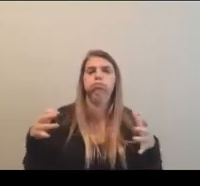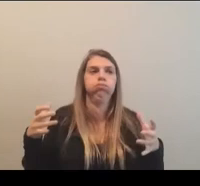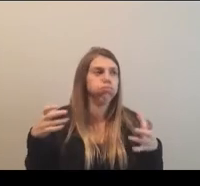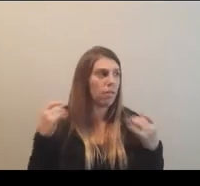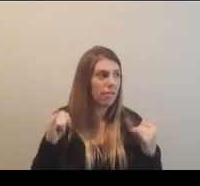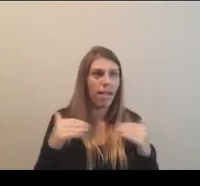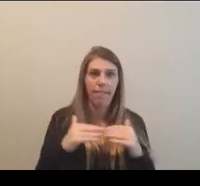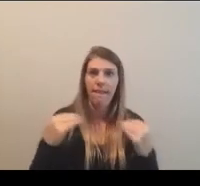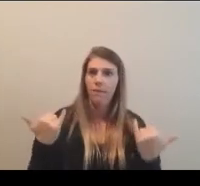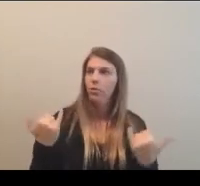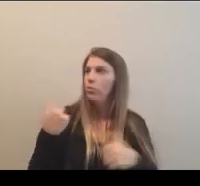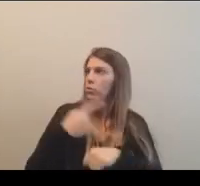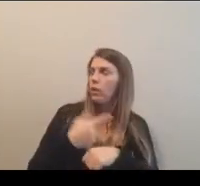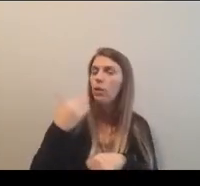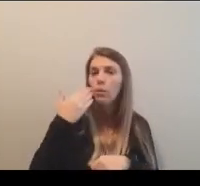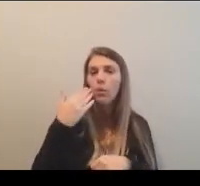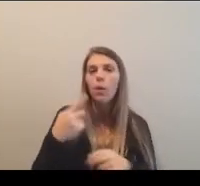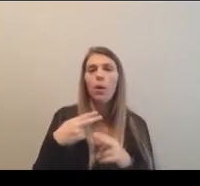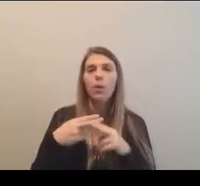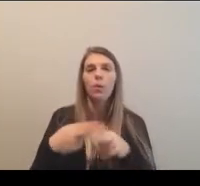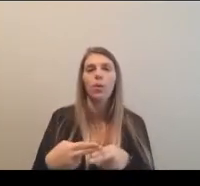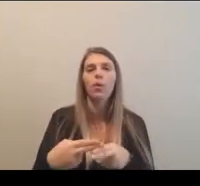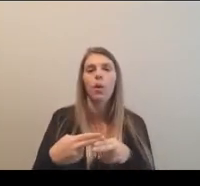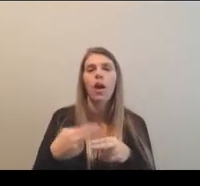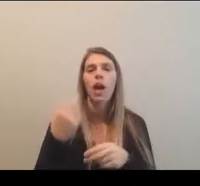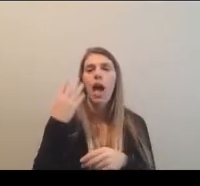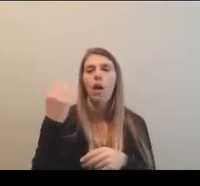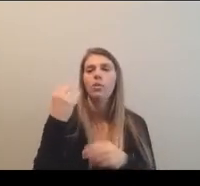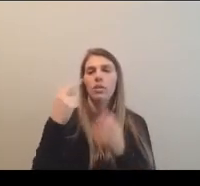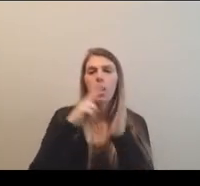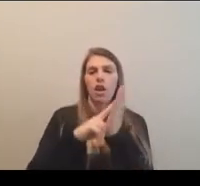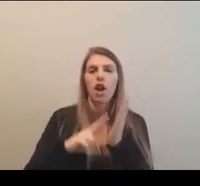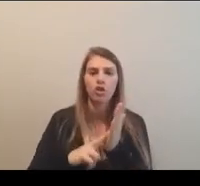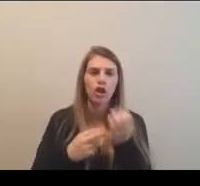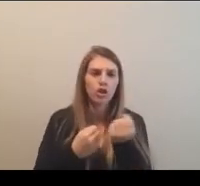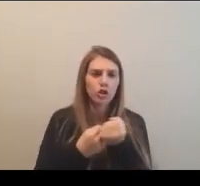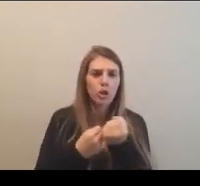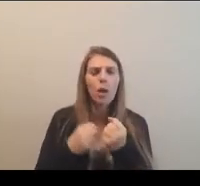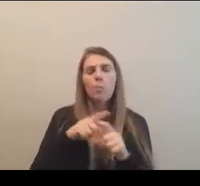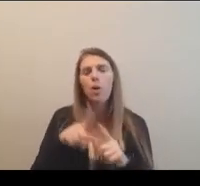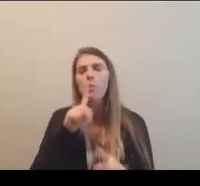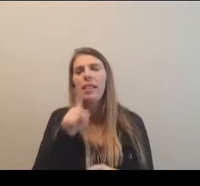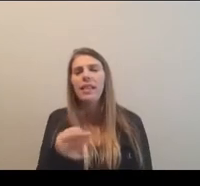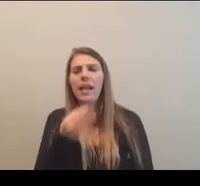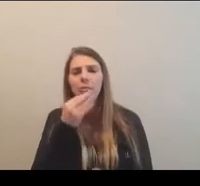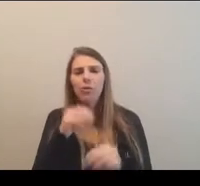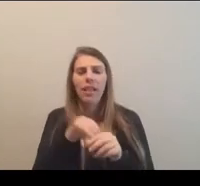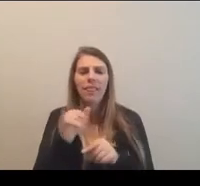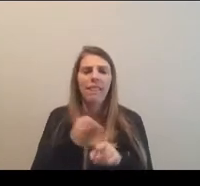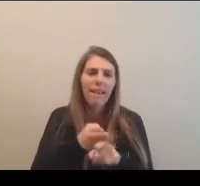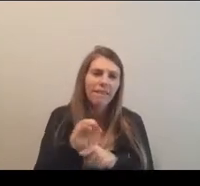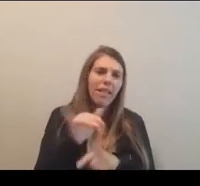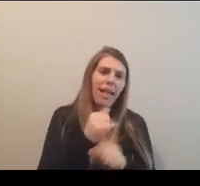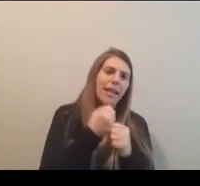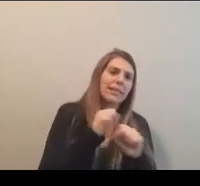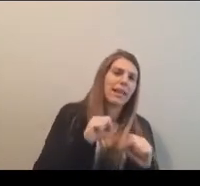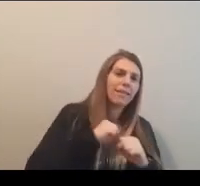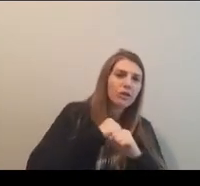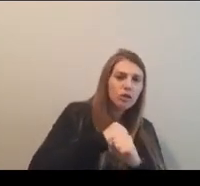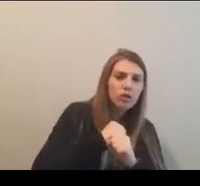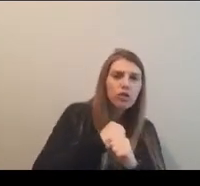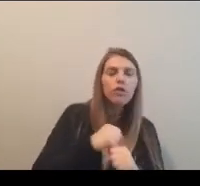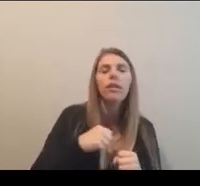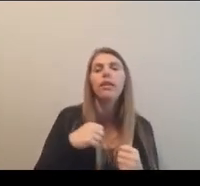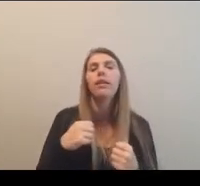includes, um, I'll refer to it as outside contractor support, but it's expertise in a certain field, such as safety and security, um,